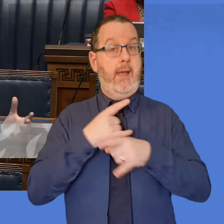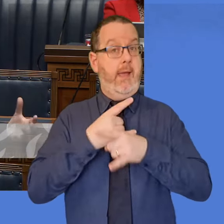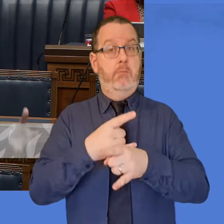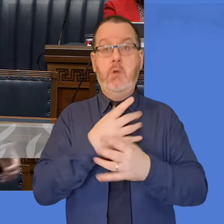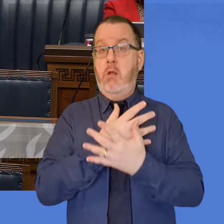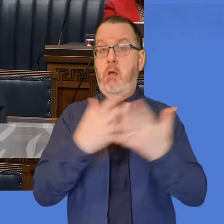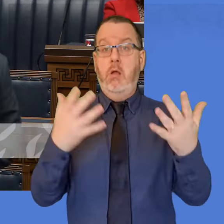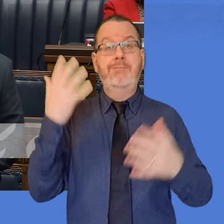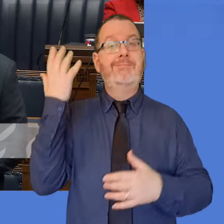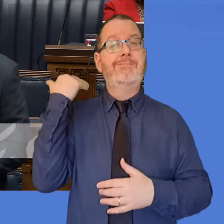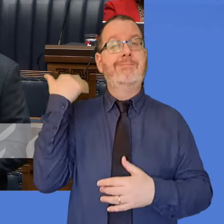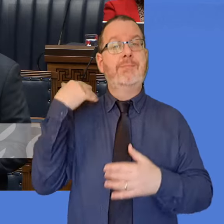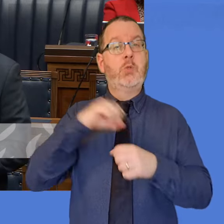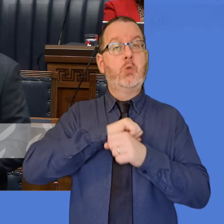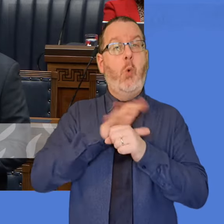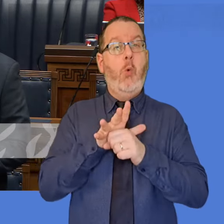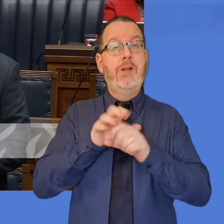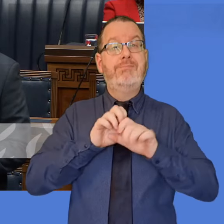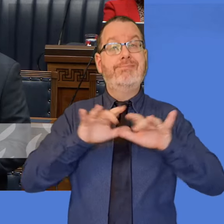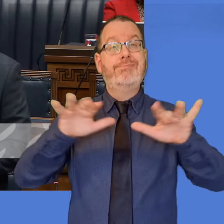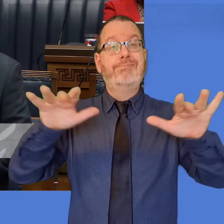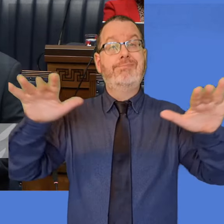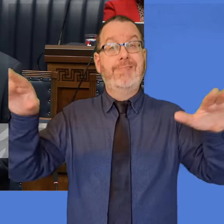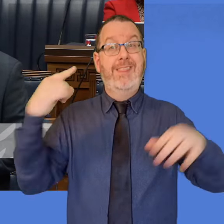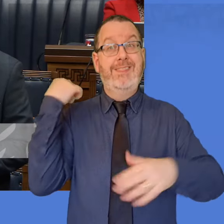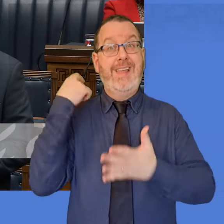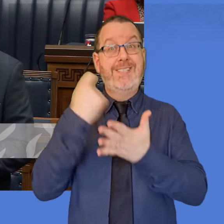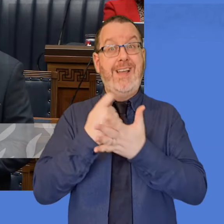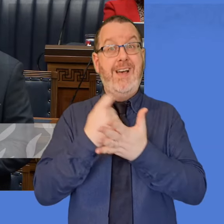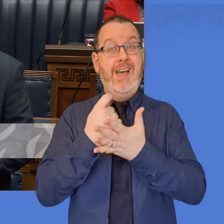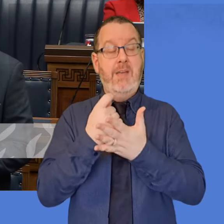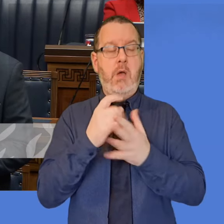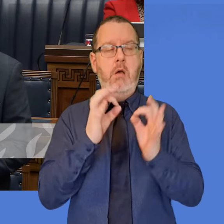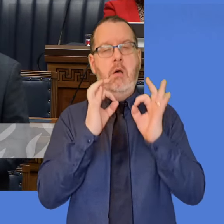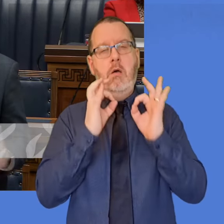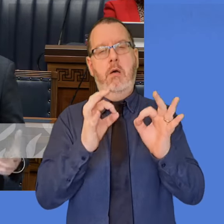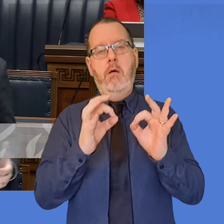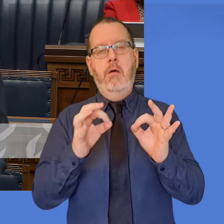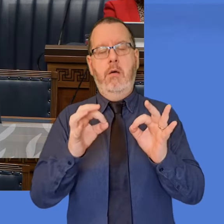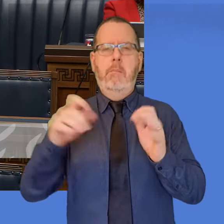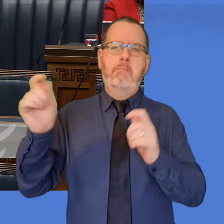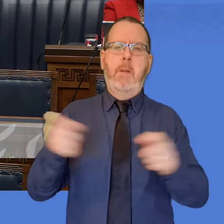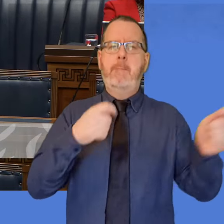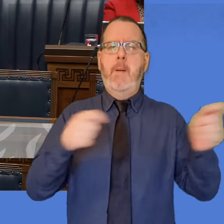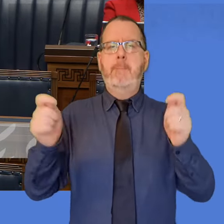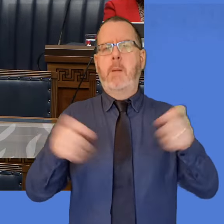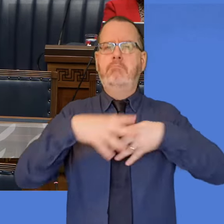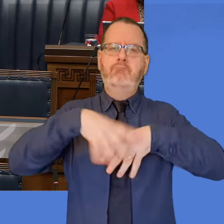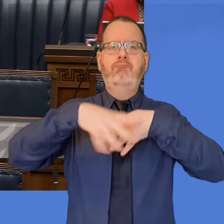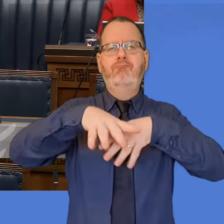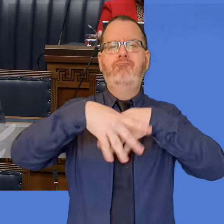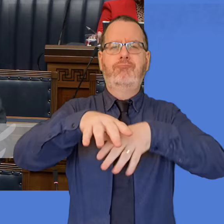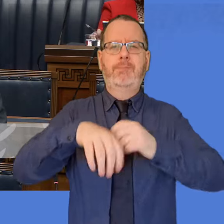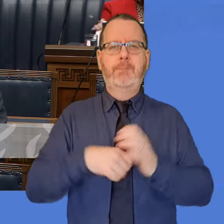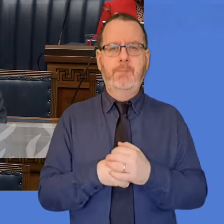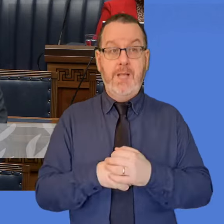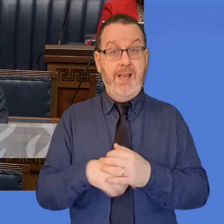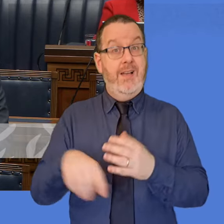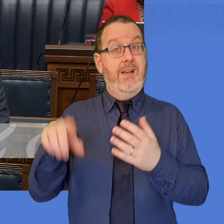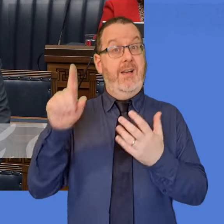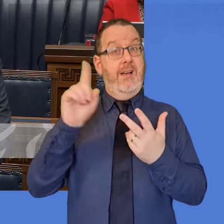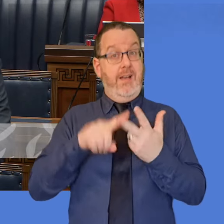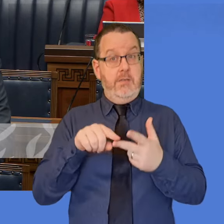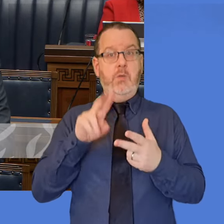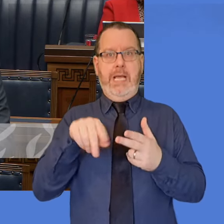local communities during the pandemic. They're also a vehicle by which important issues